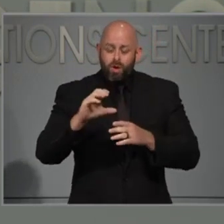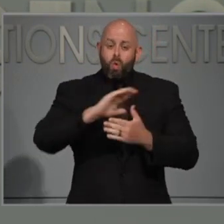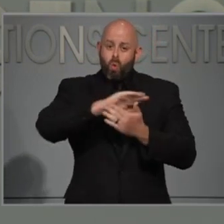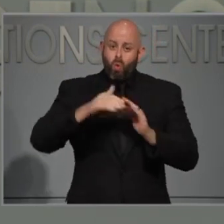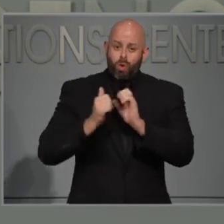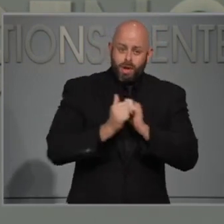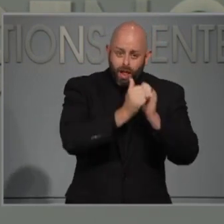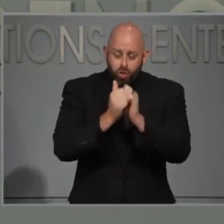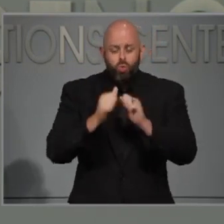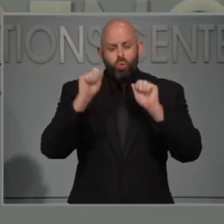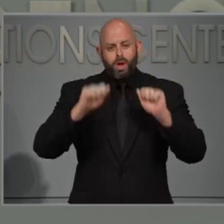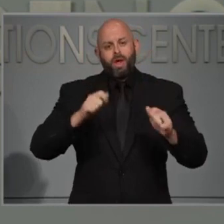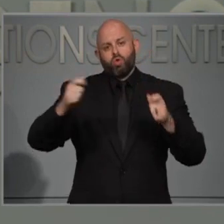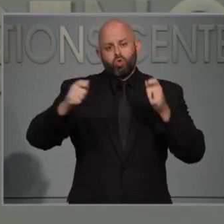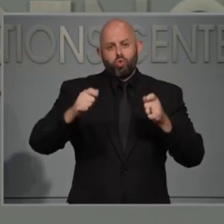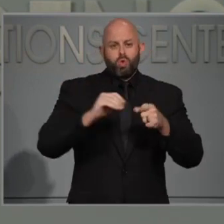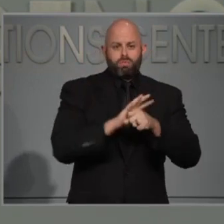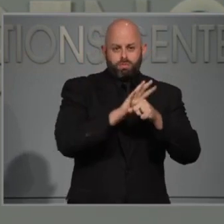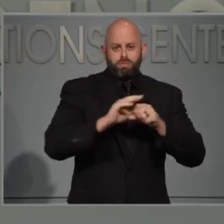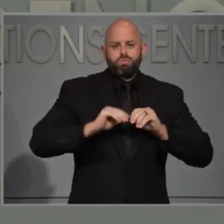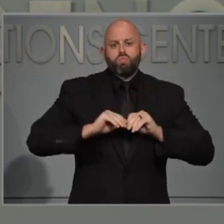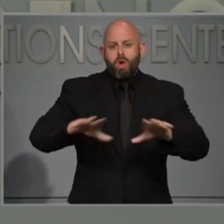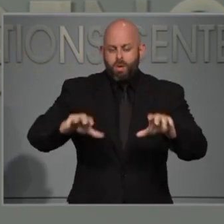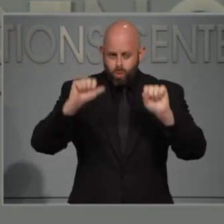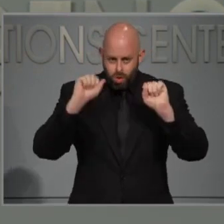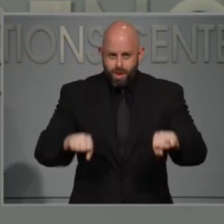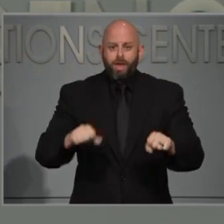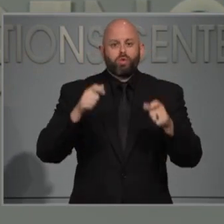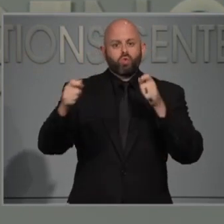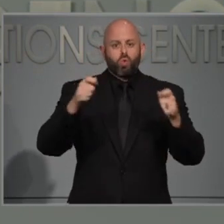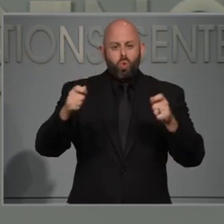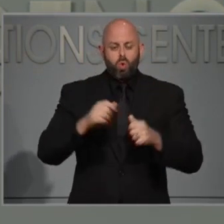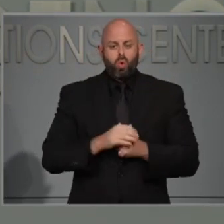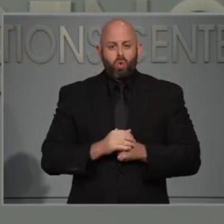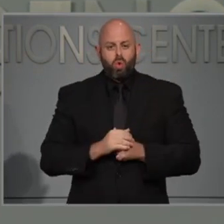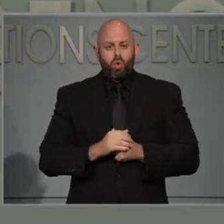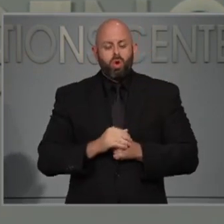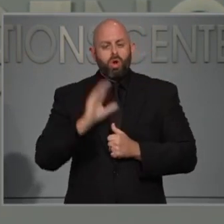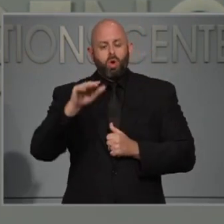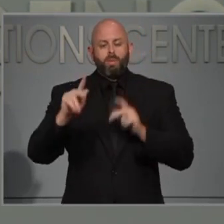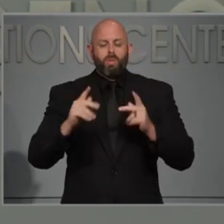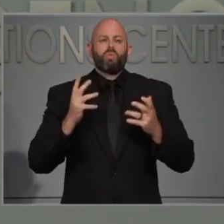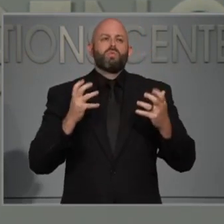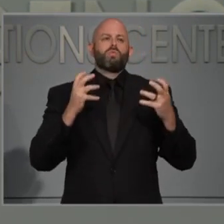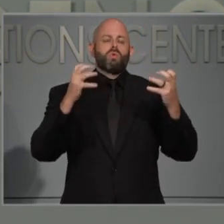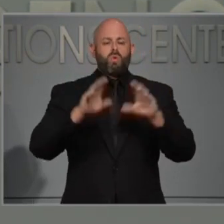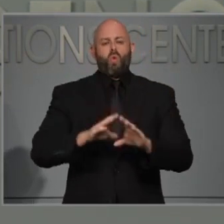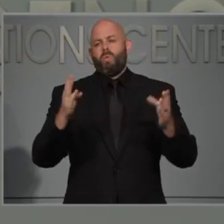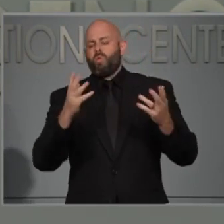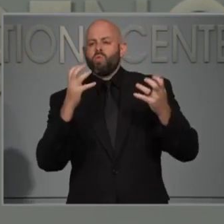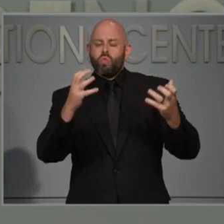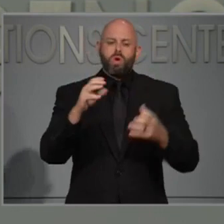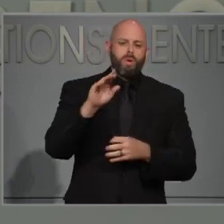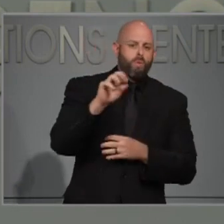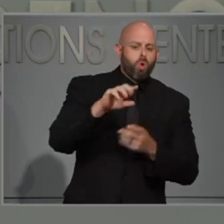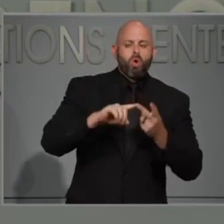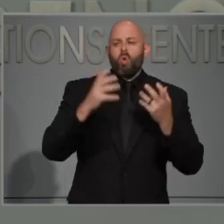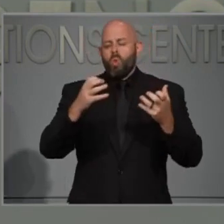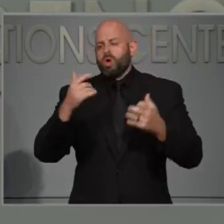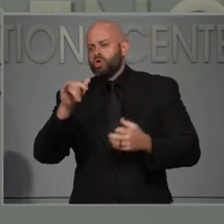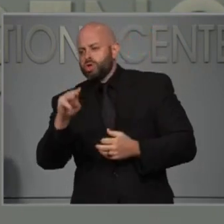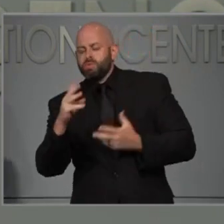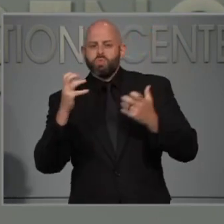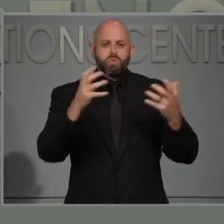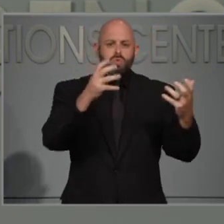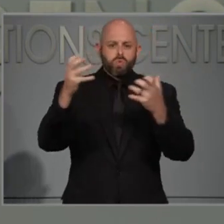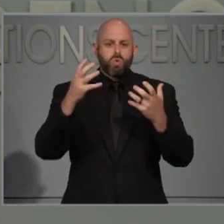control of our fate here. I know folks want to move forward with additional openings and want to get back to the activities. I know they want to